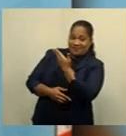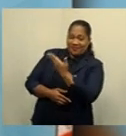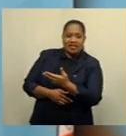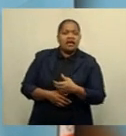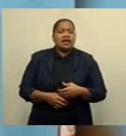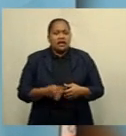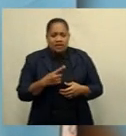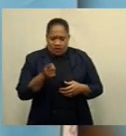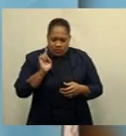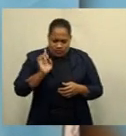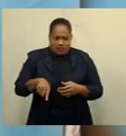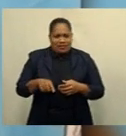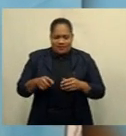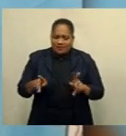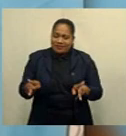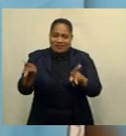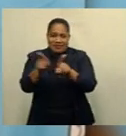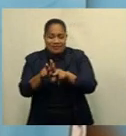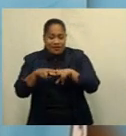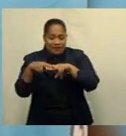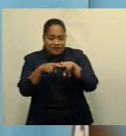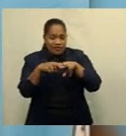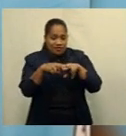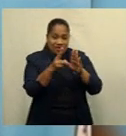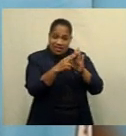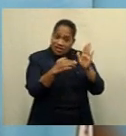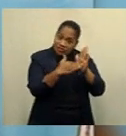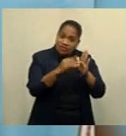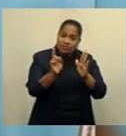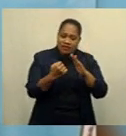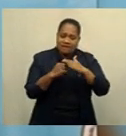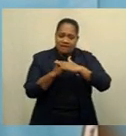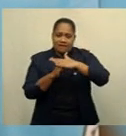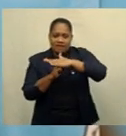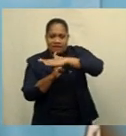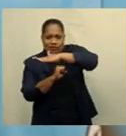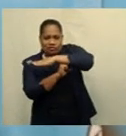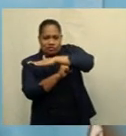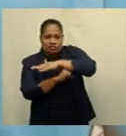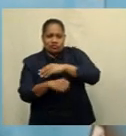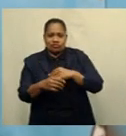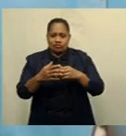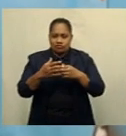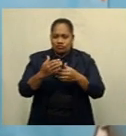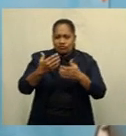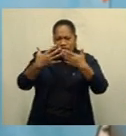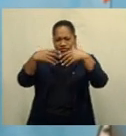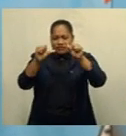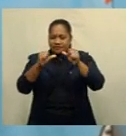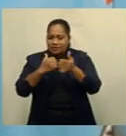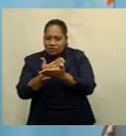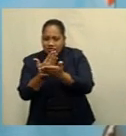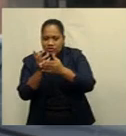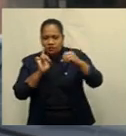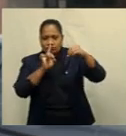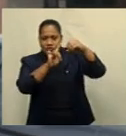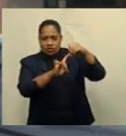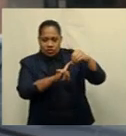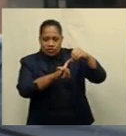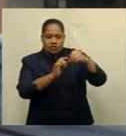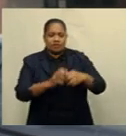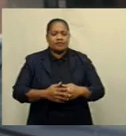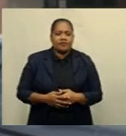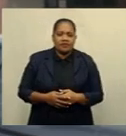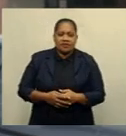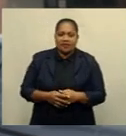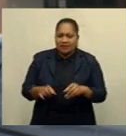enduring partnership between Fiji and New Zealand is the foundation for achieving shared goals and aspirations in areas such as